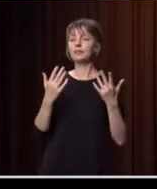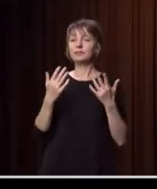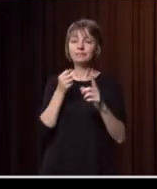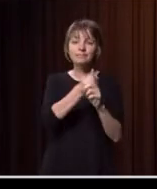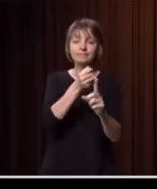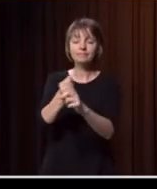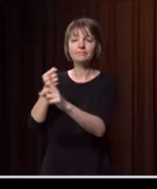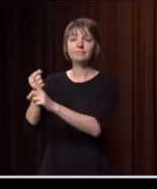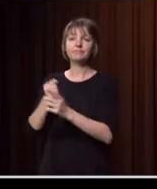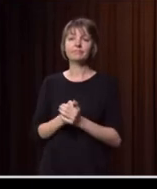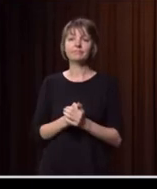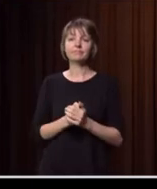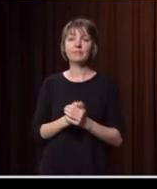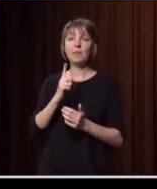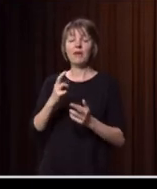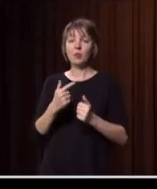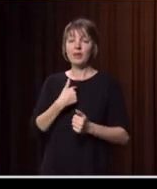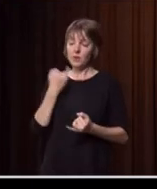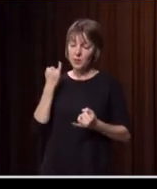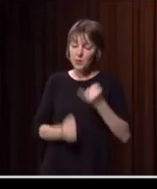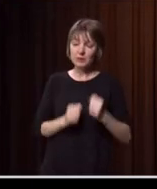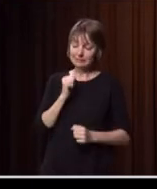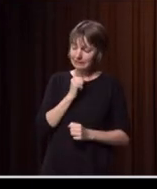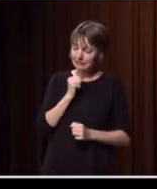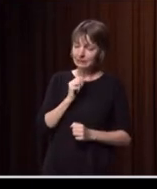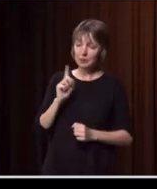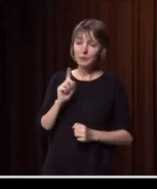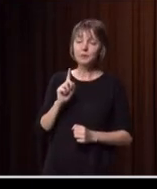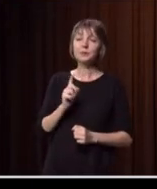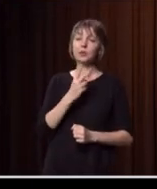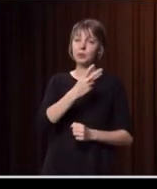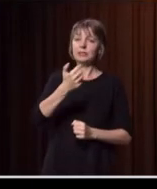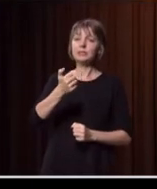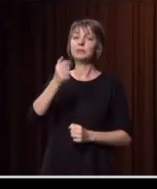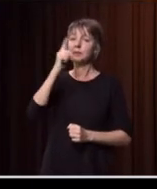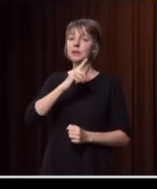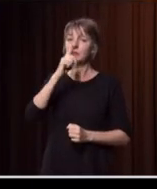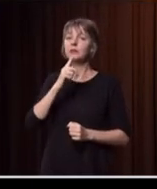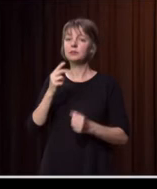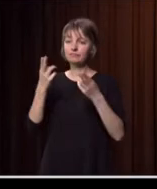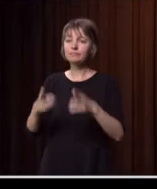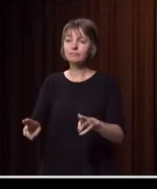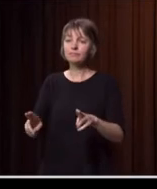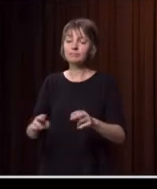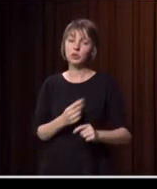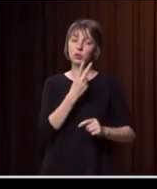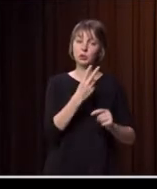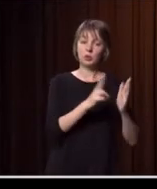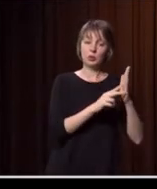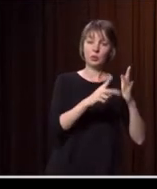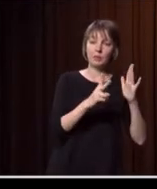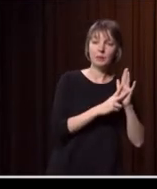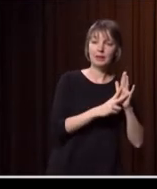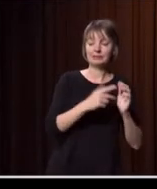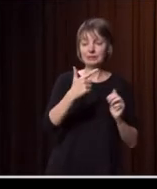thing that took its toll for me undoubtedly would have been the 26 lives lost. We lost two lives in November, seven in December,